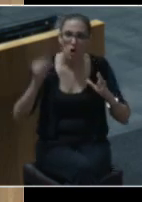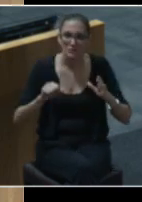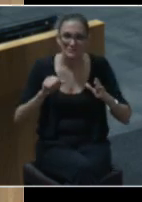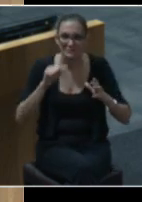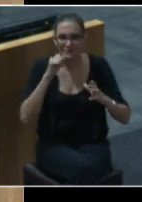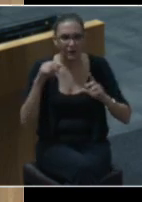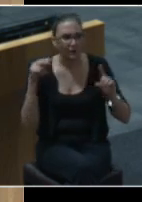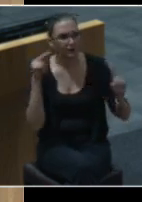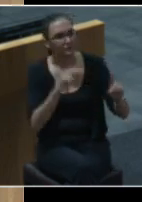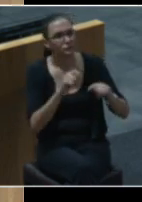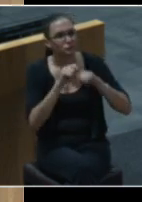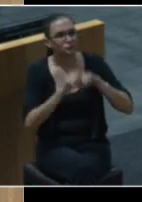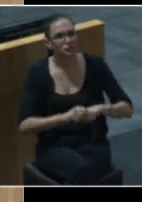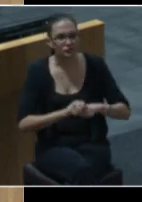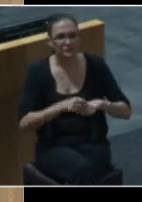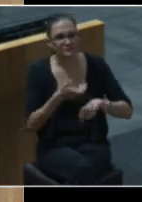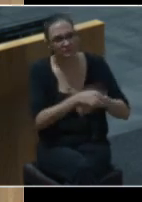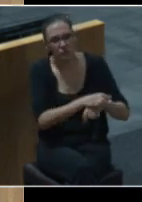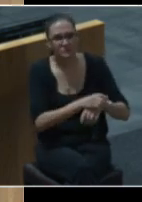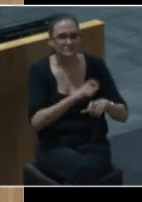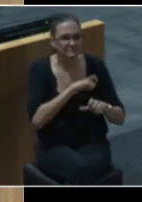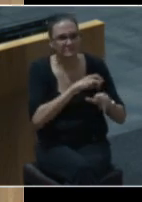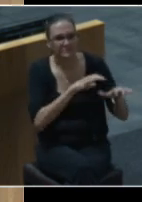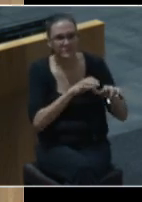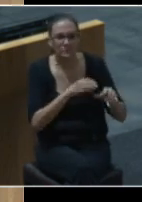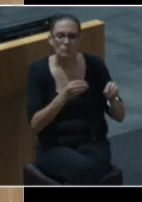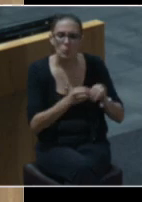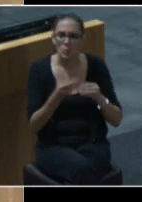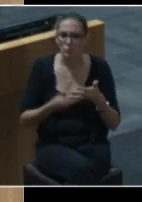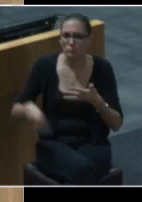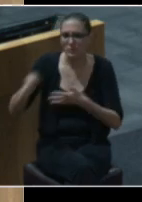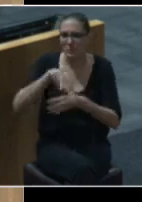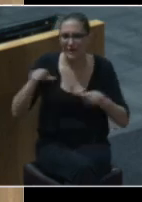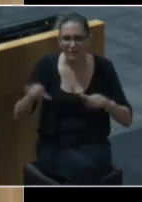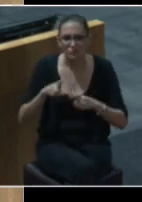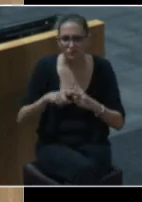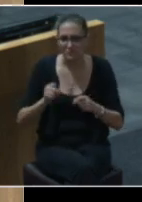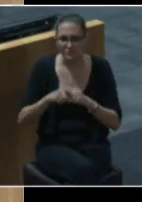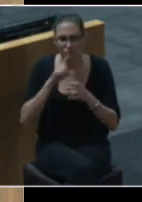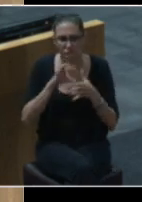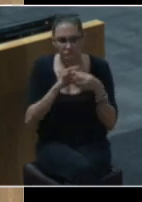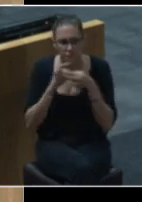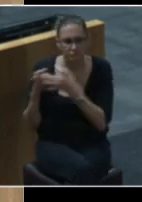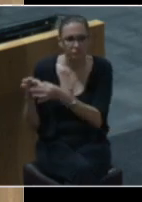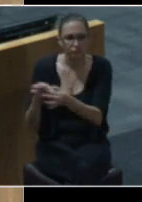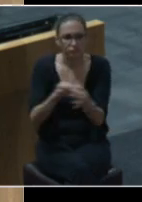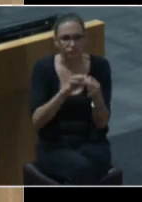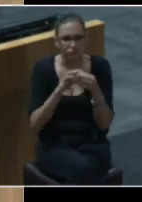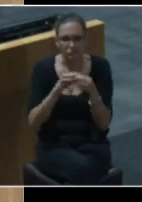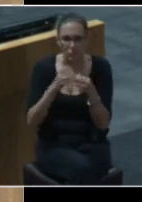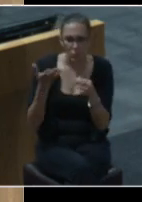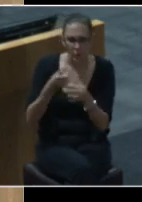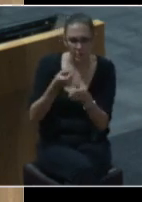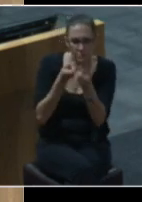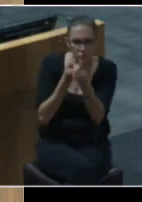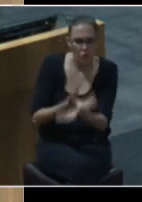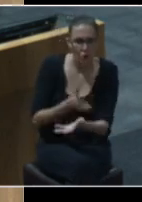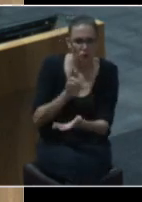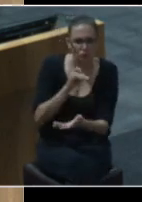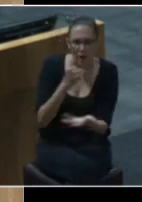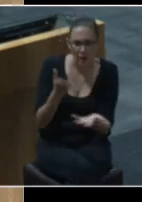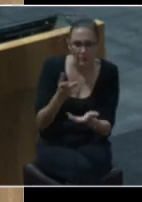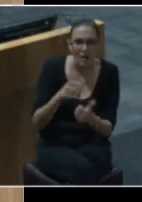traditional enforcement, prioritizing actions to address interconnected causes of crime, such as poverty,